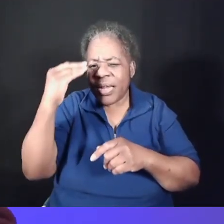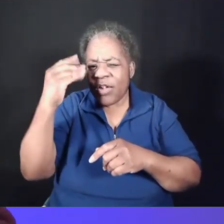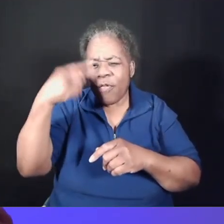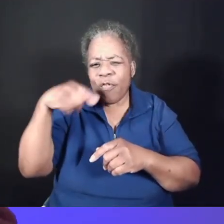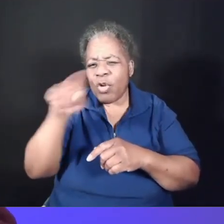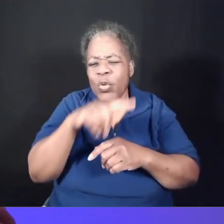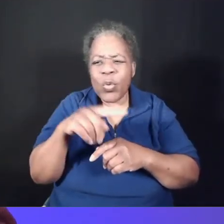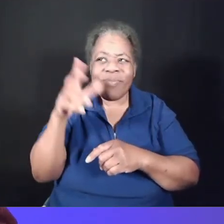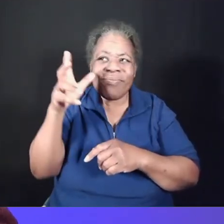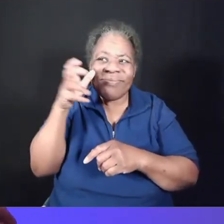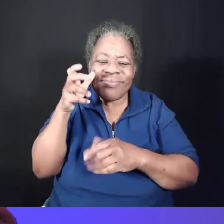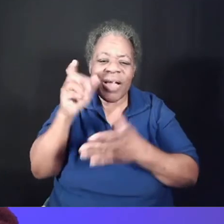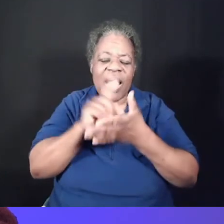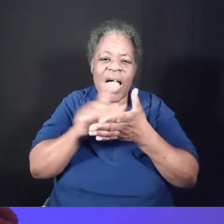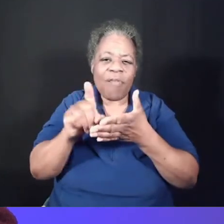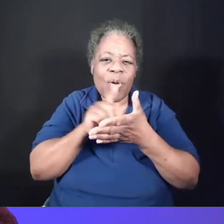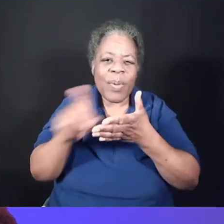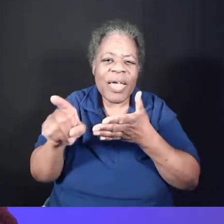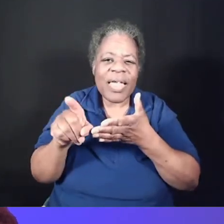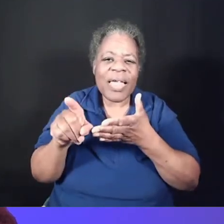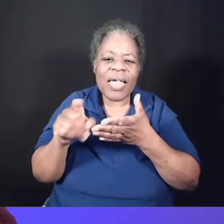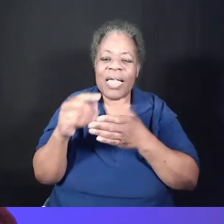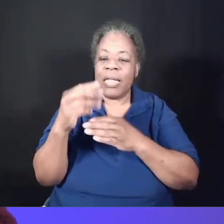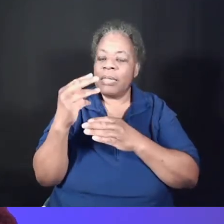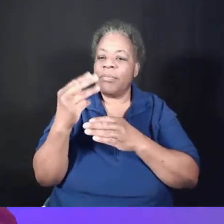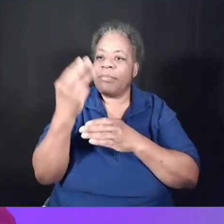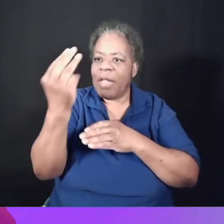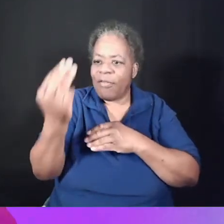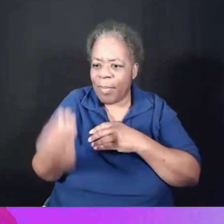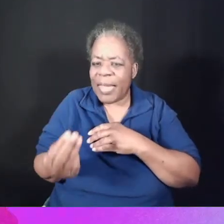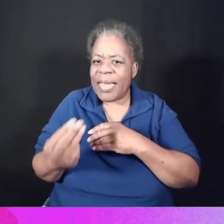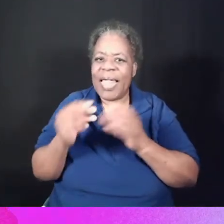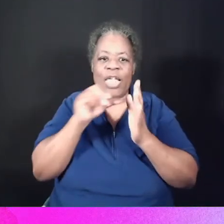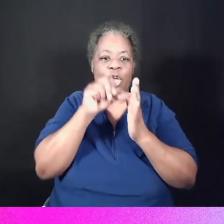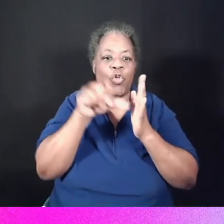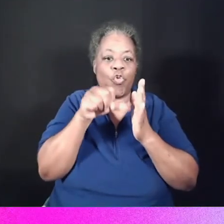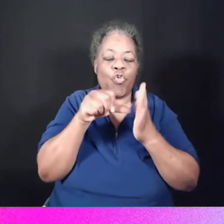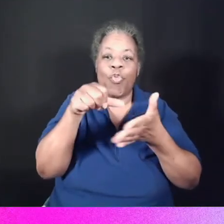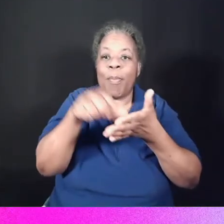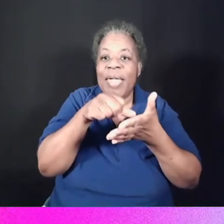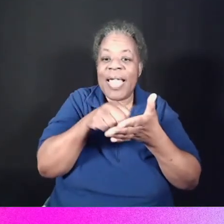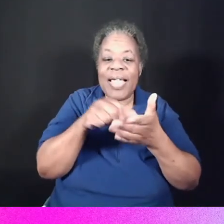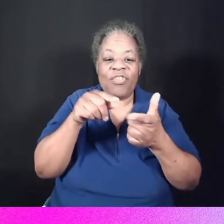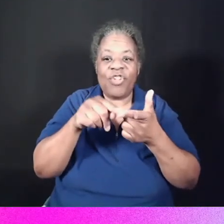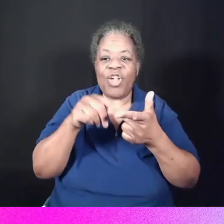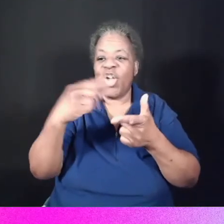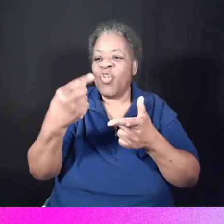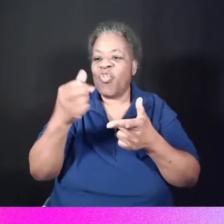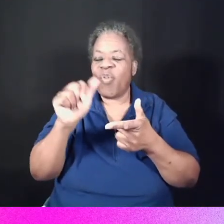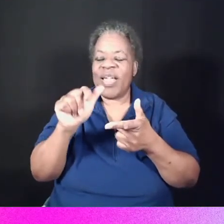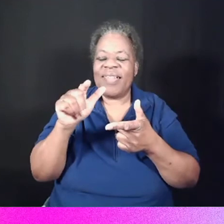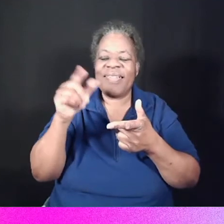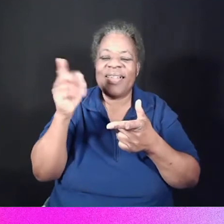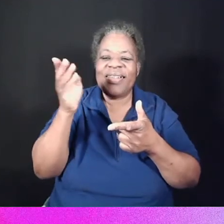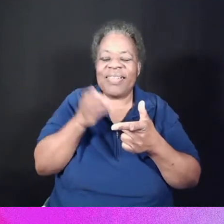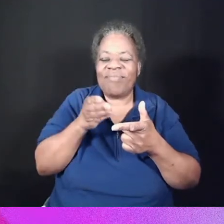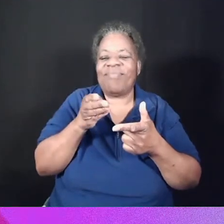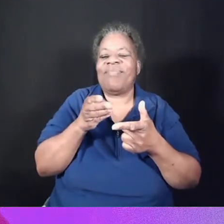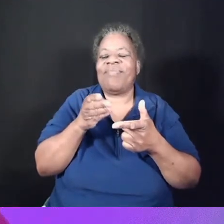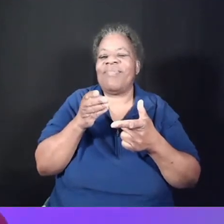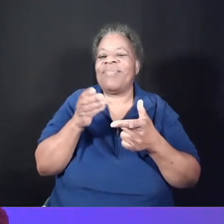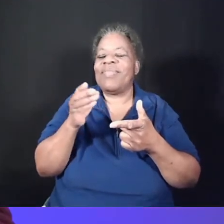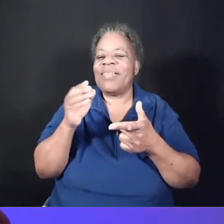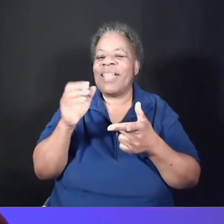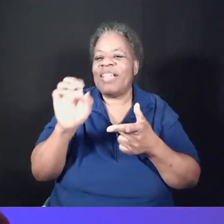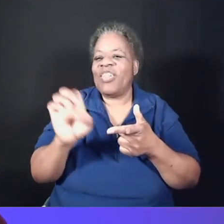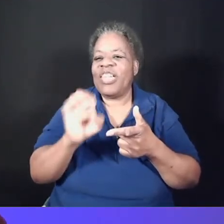It'll be available each Monday on our YouTube page or at grace.org slash Easter. And please join us for that.